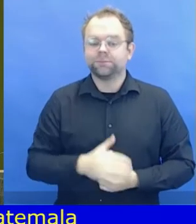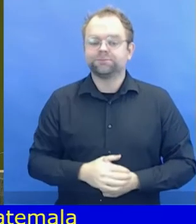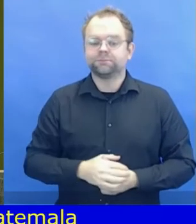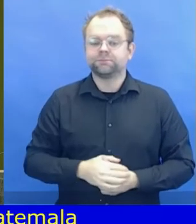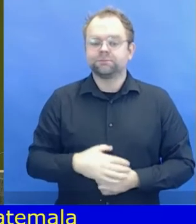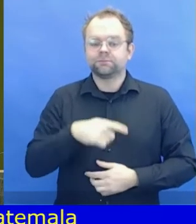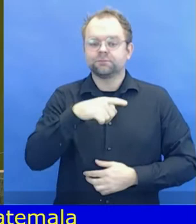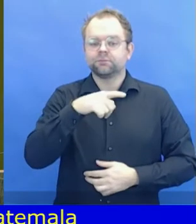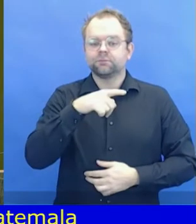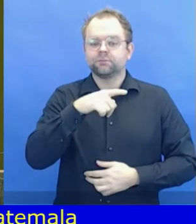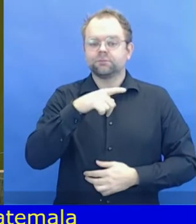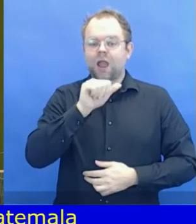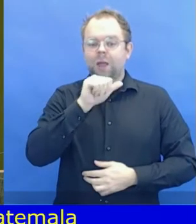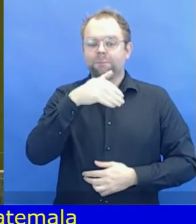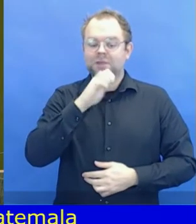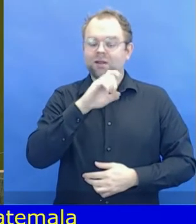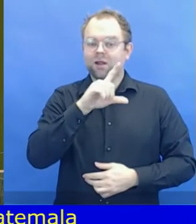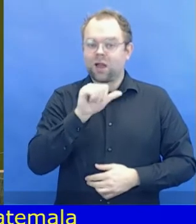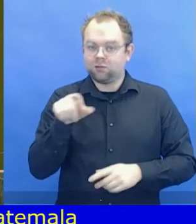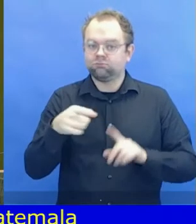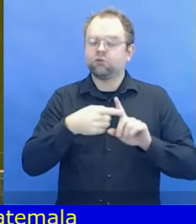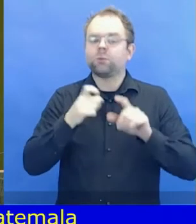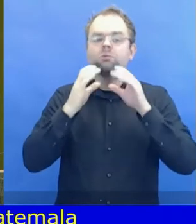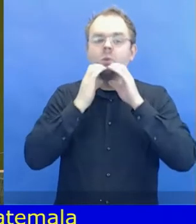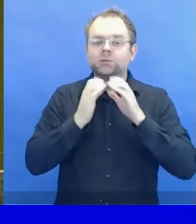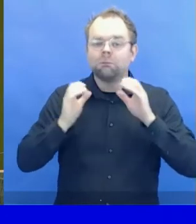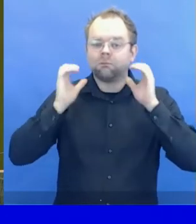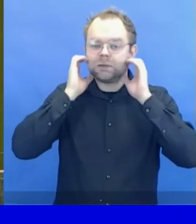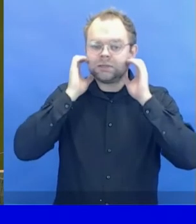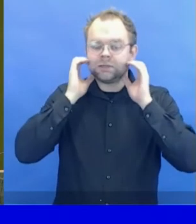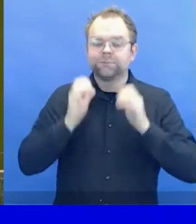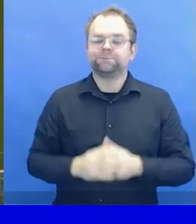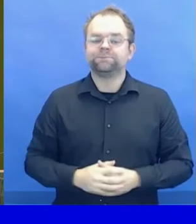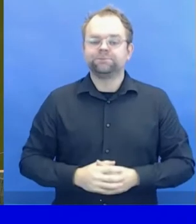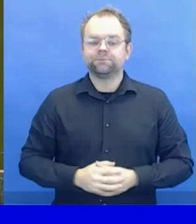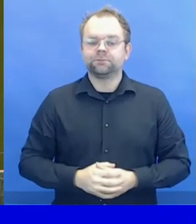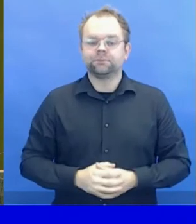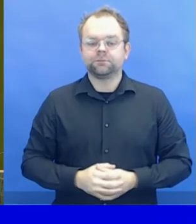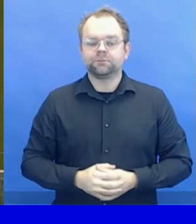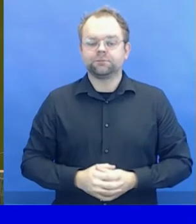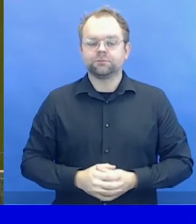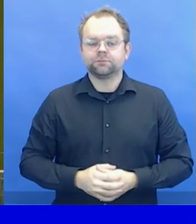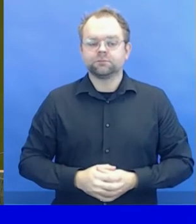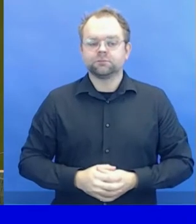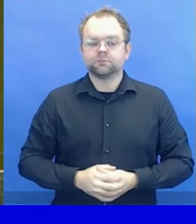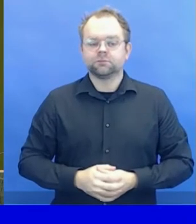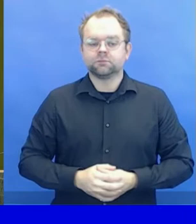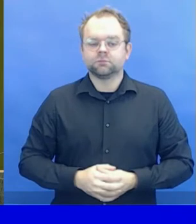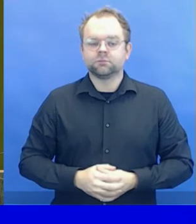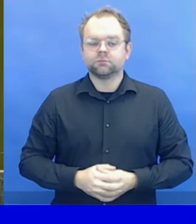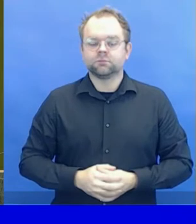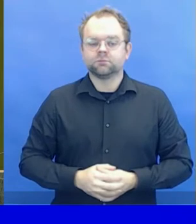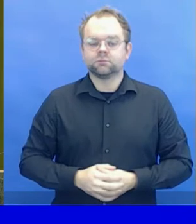Ms. Soumiya Amrani from Morocco,